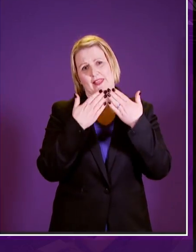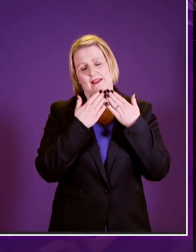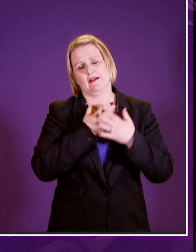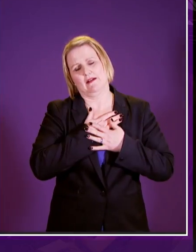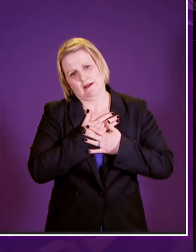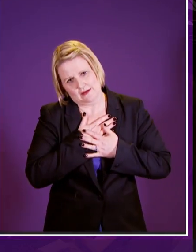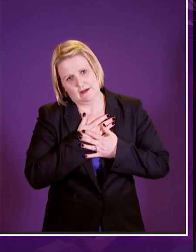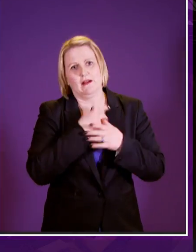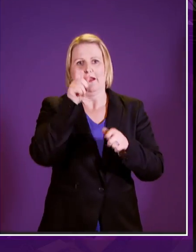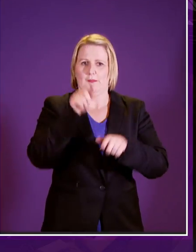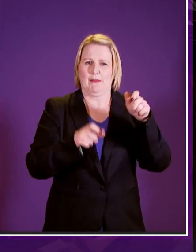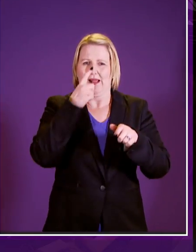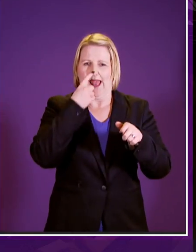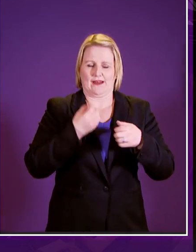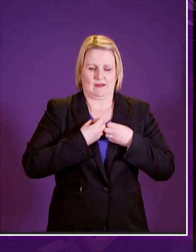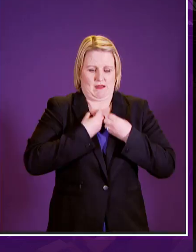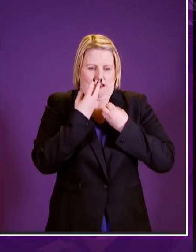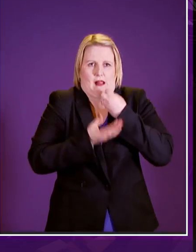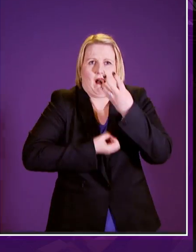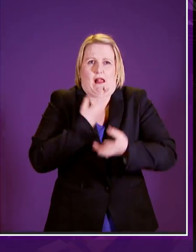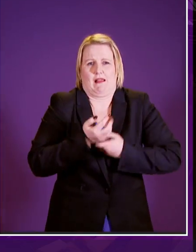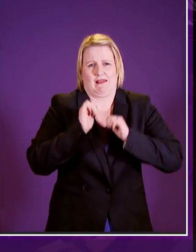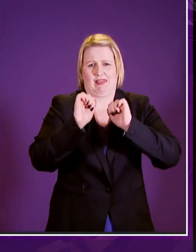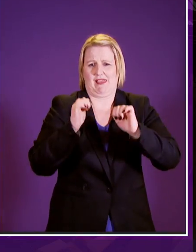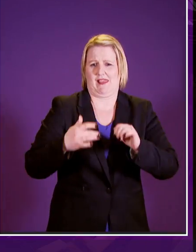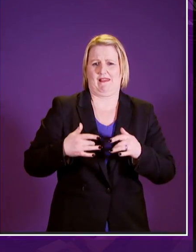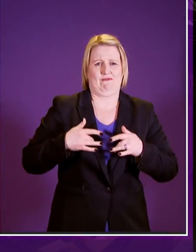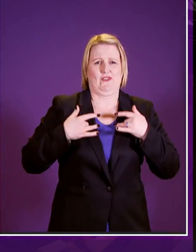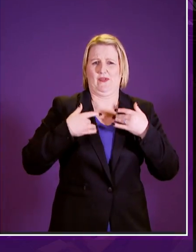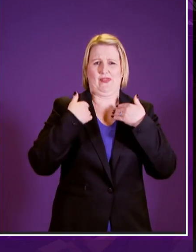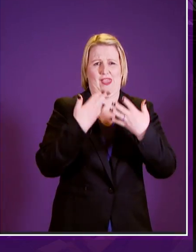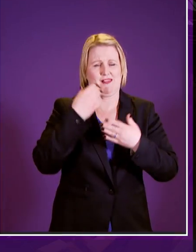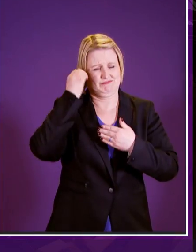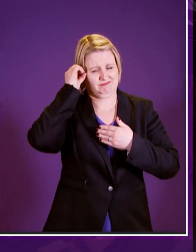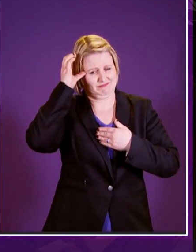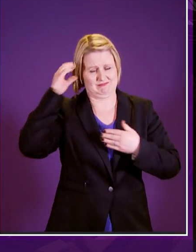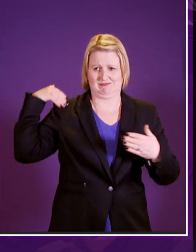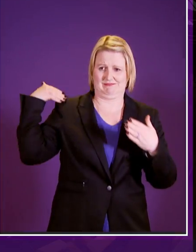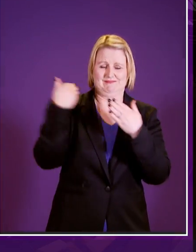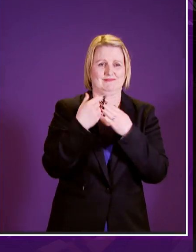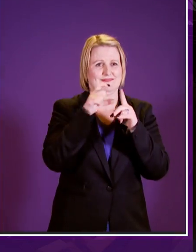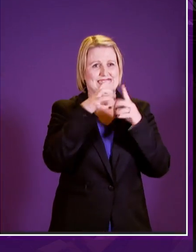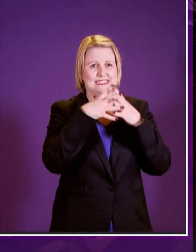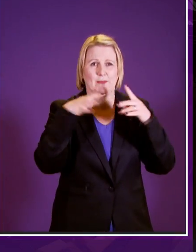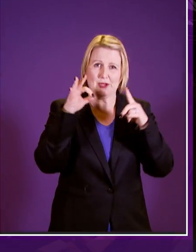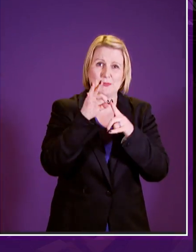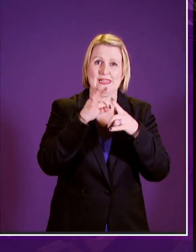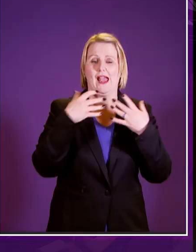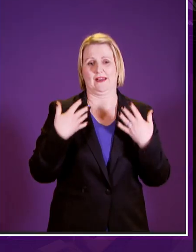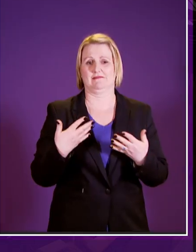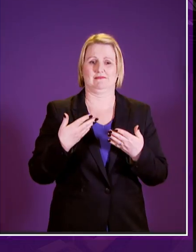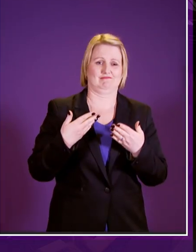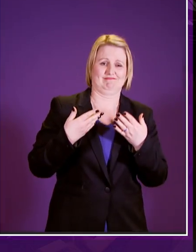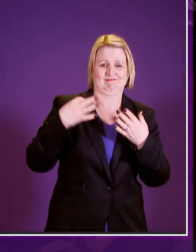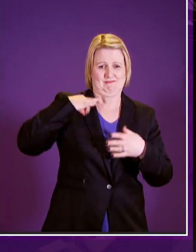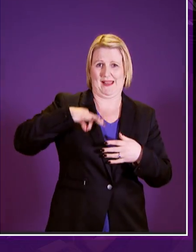that people felt able to open up and tell me about their personal experience of the DWP and the current UK welfare